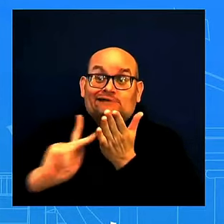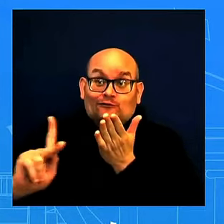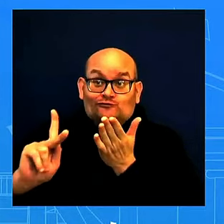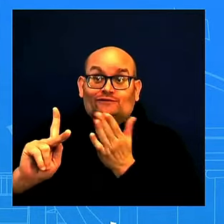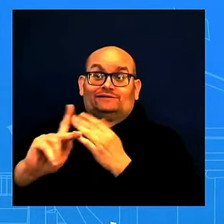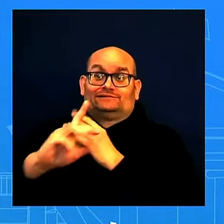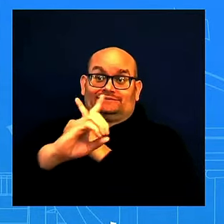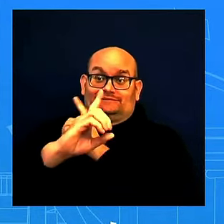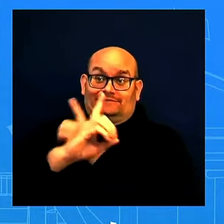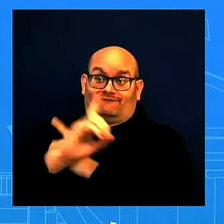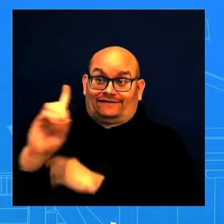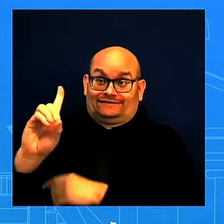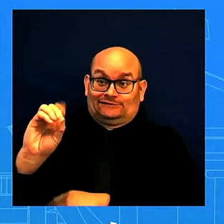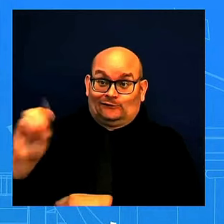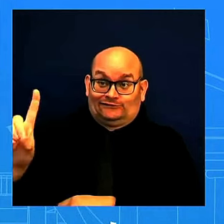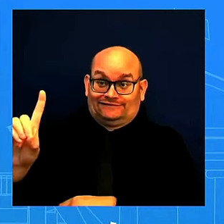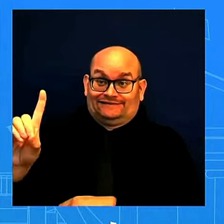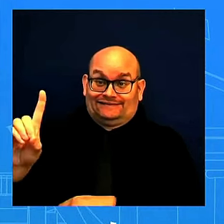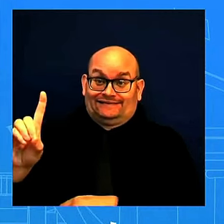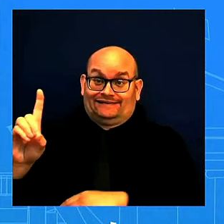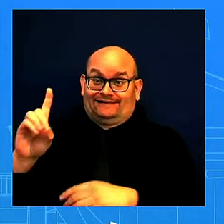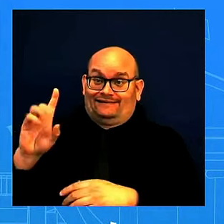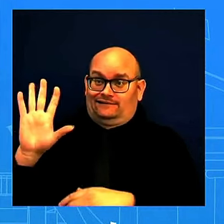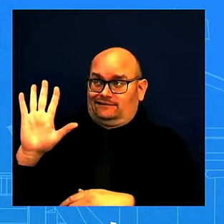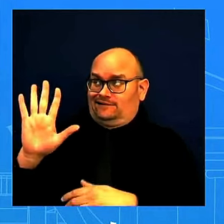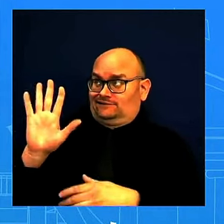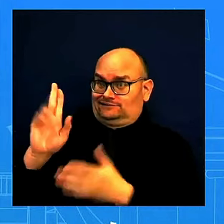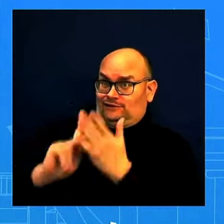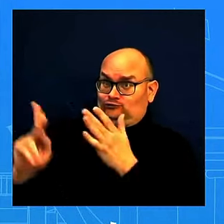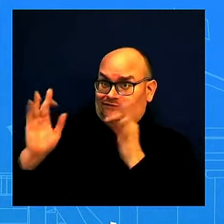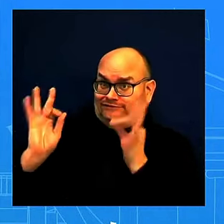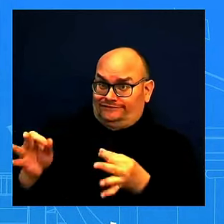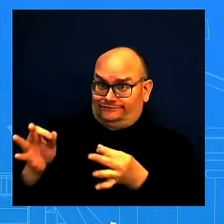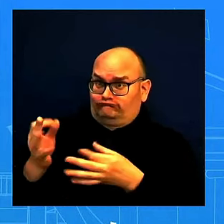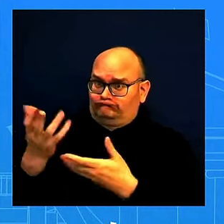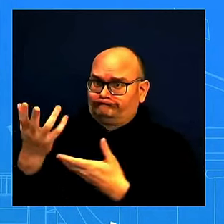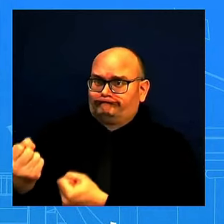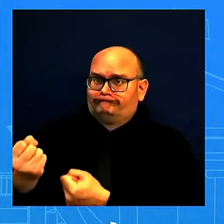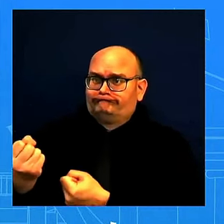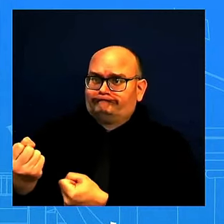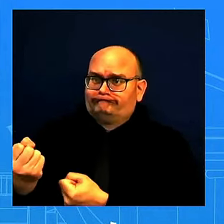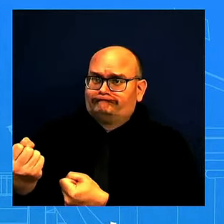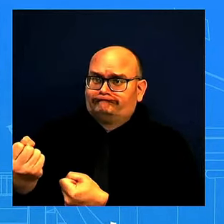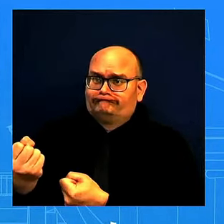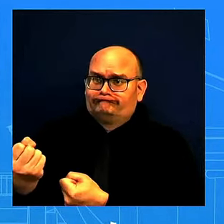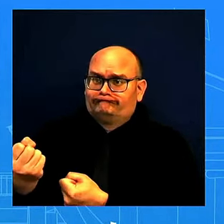President has full confidence in the Secretary. Thank you, everybody. See you tomorrow. Good night. Take care. gentlemen, all Thank you. Thank you.